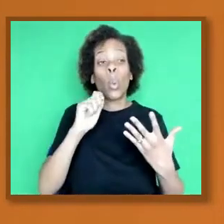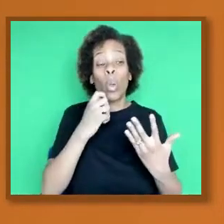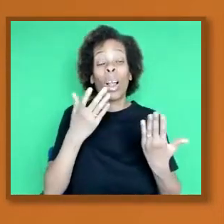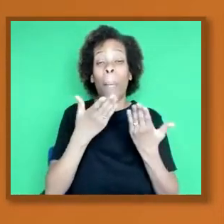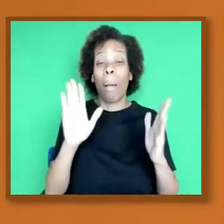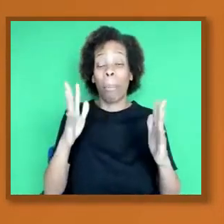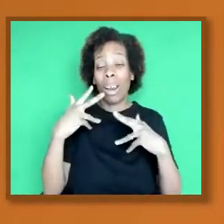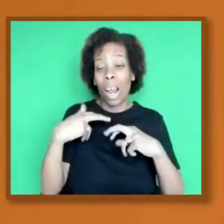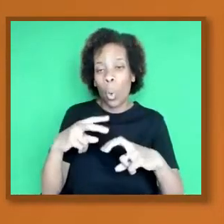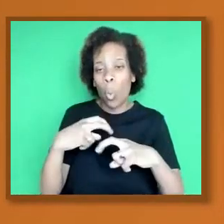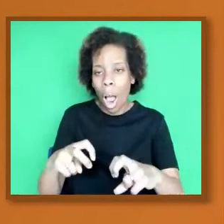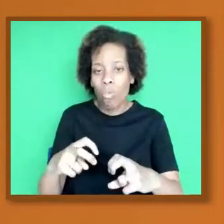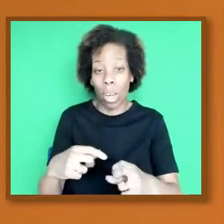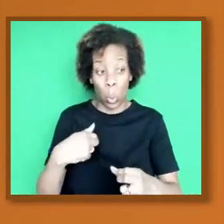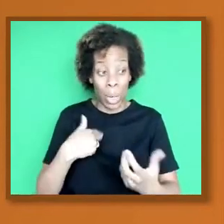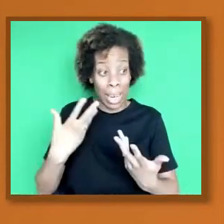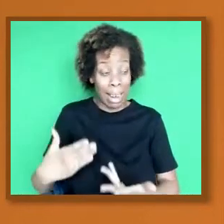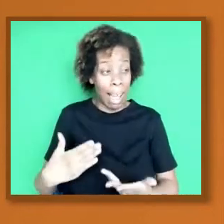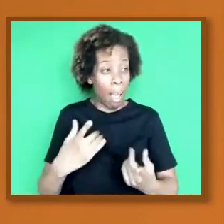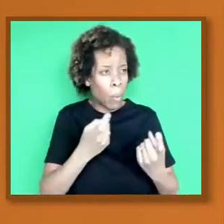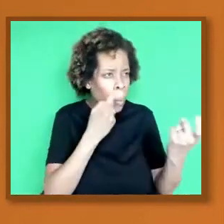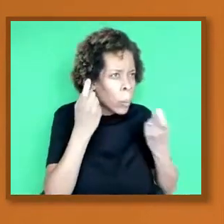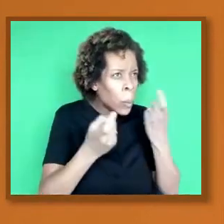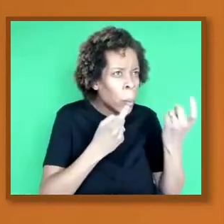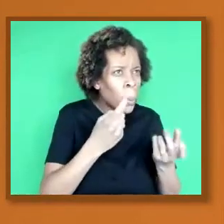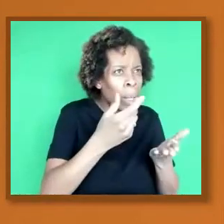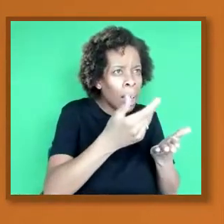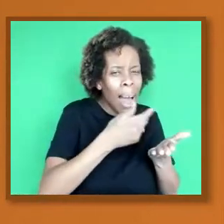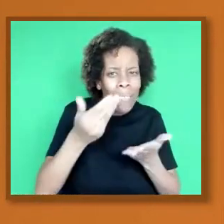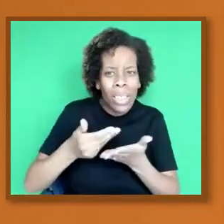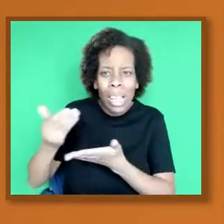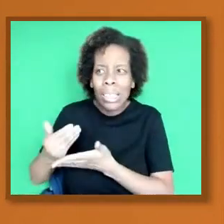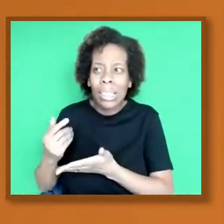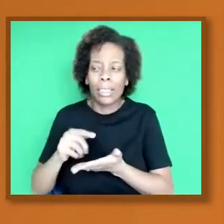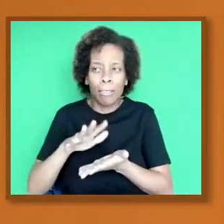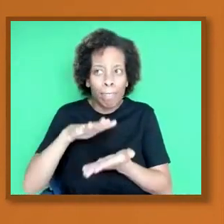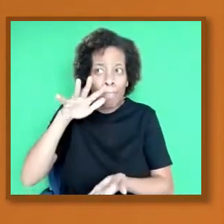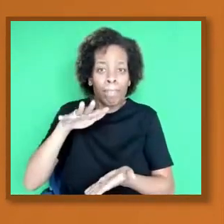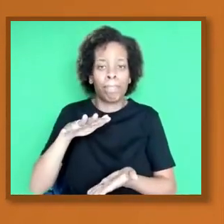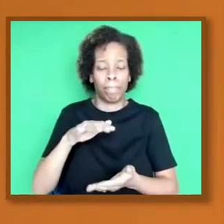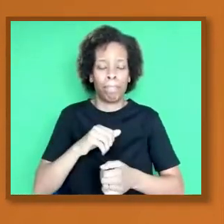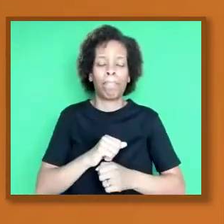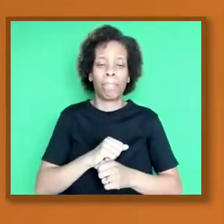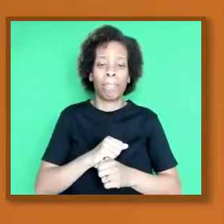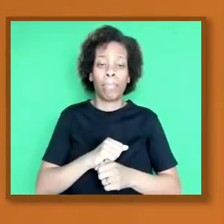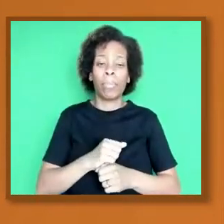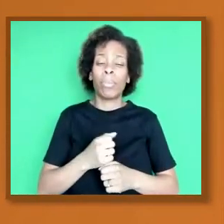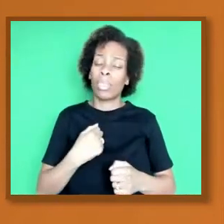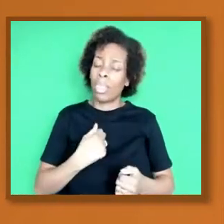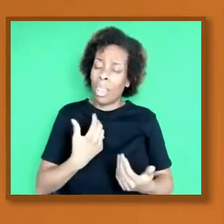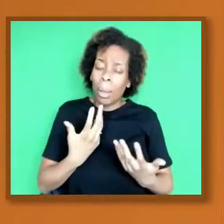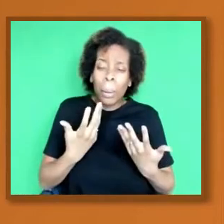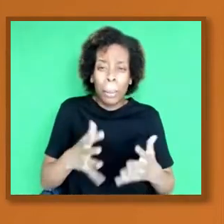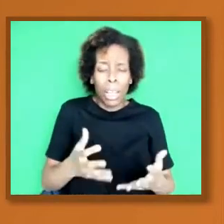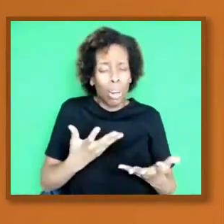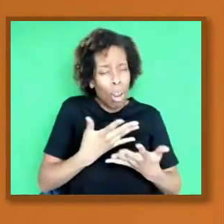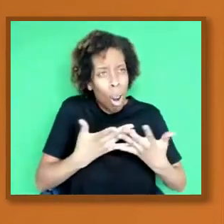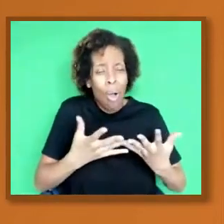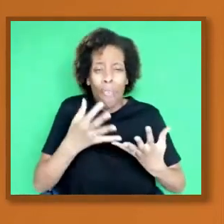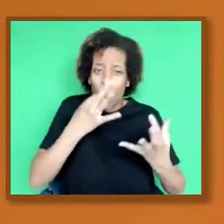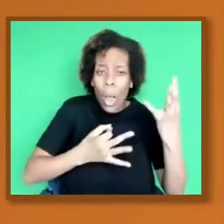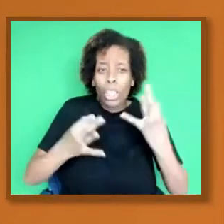none of you doctors have to answer that. But we've had lots of questions about